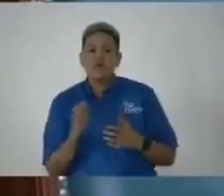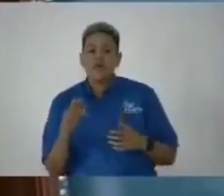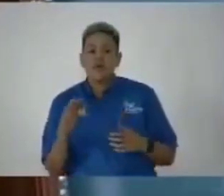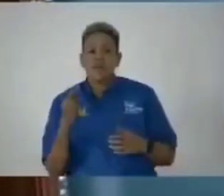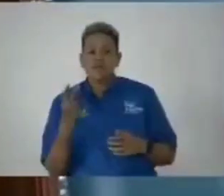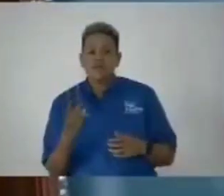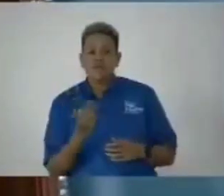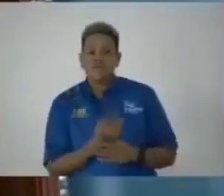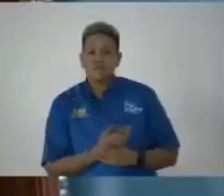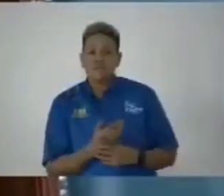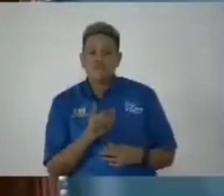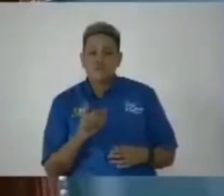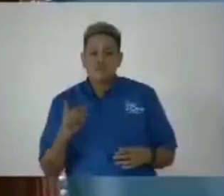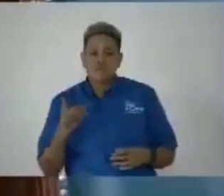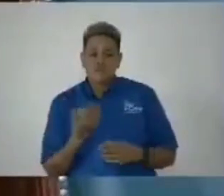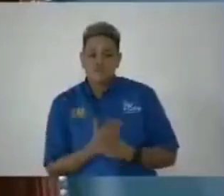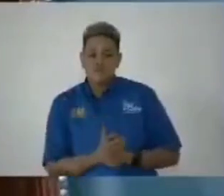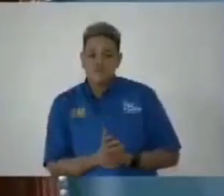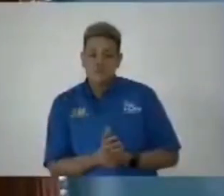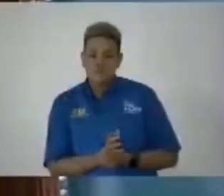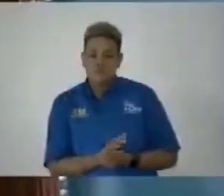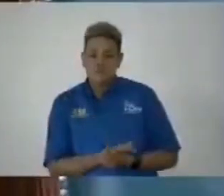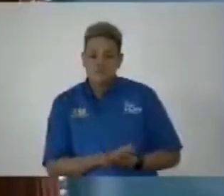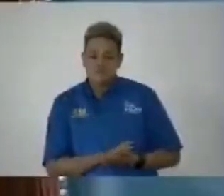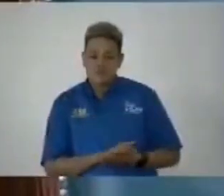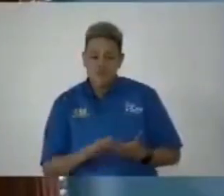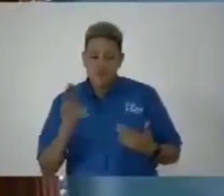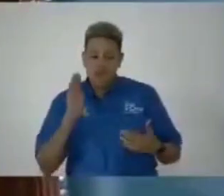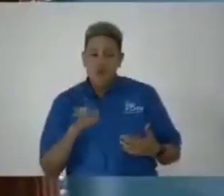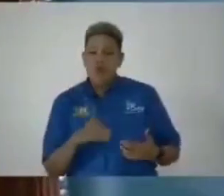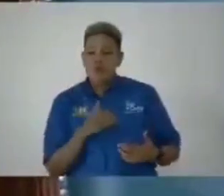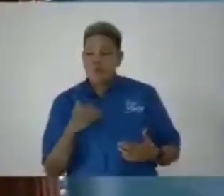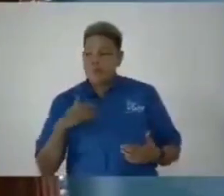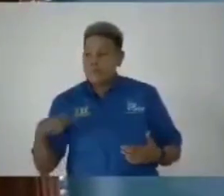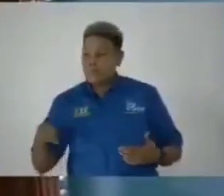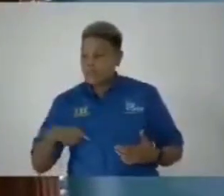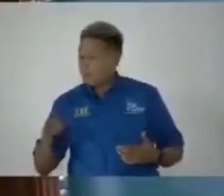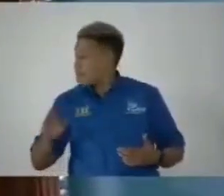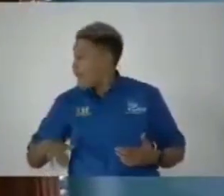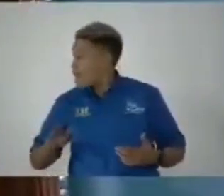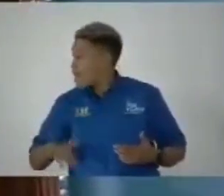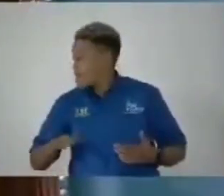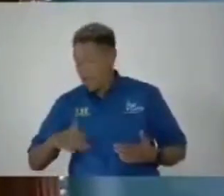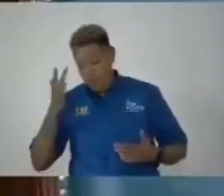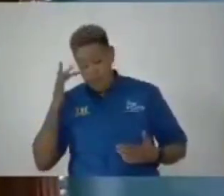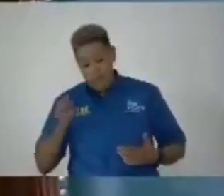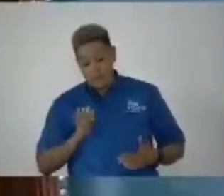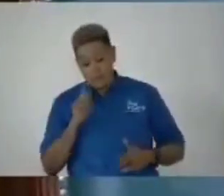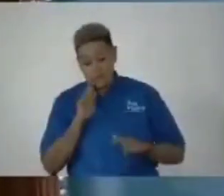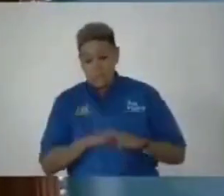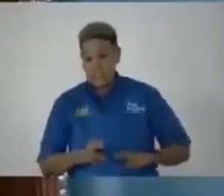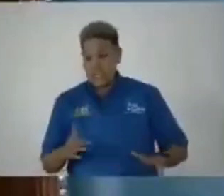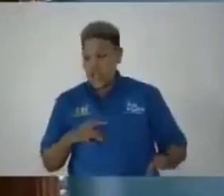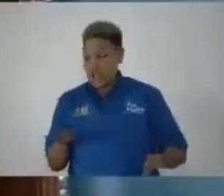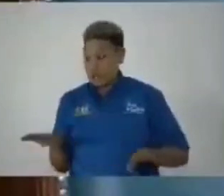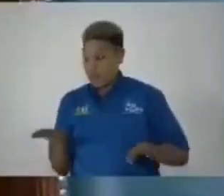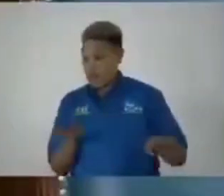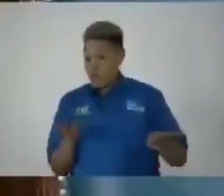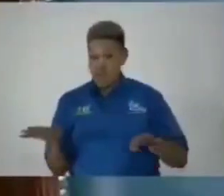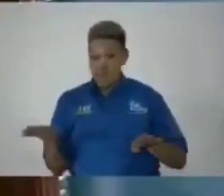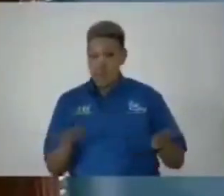two members all members of this house because i'm sitting here and looking